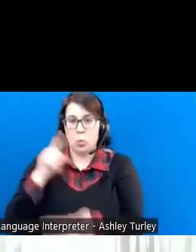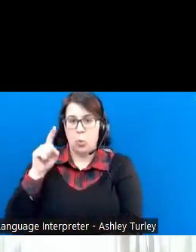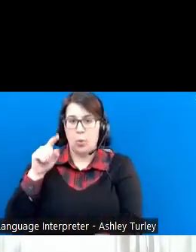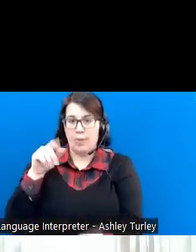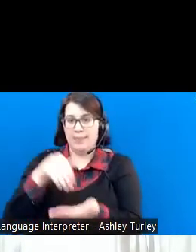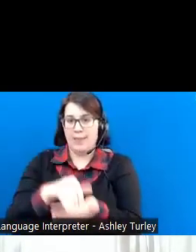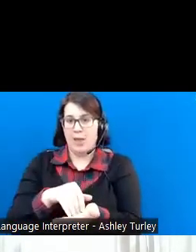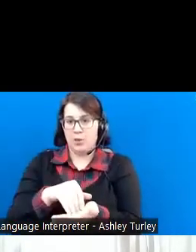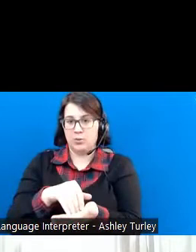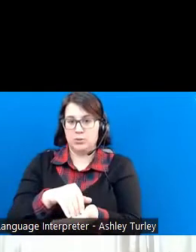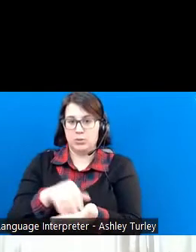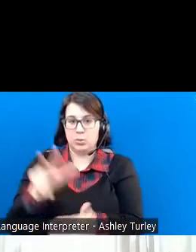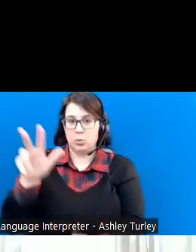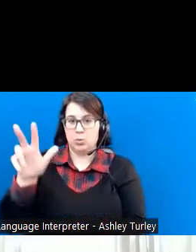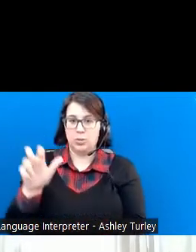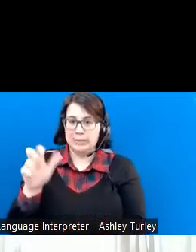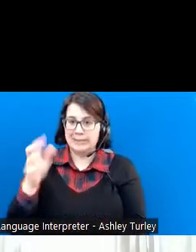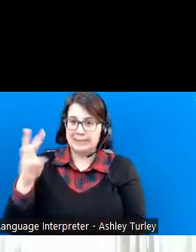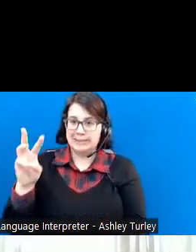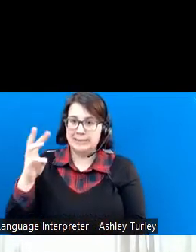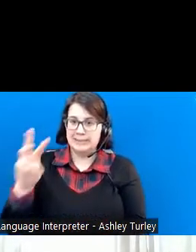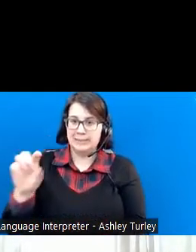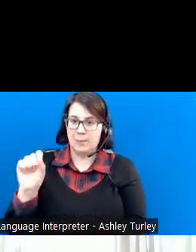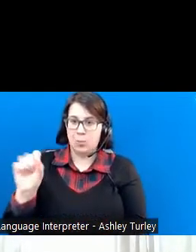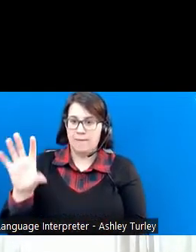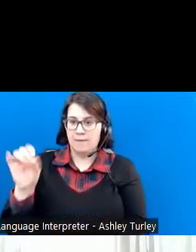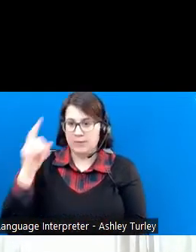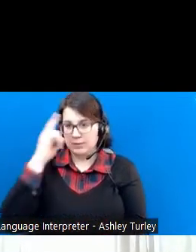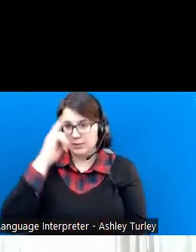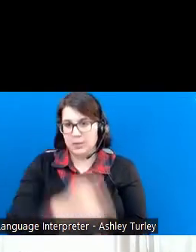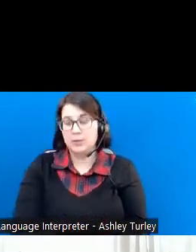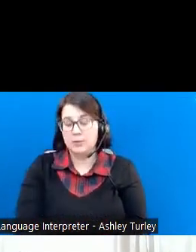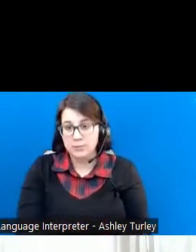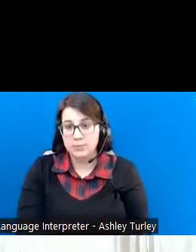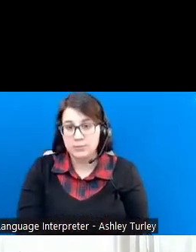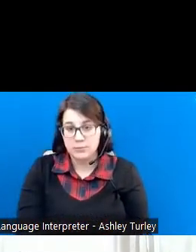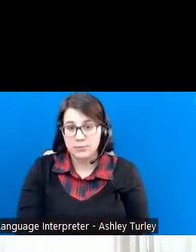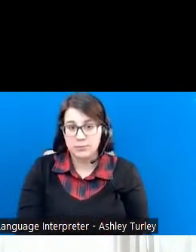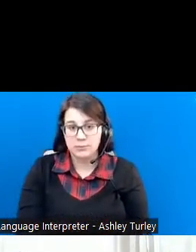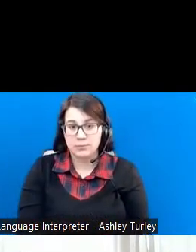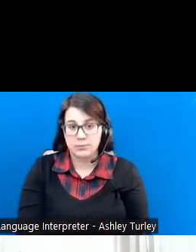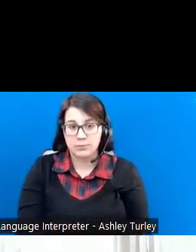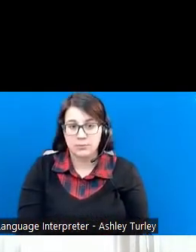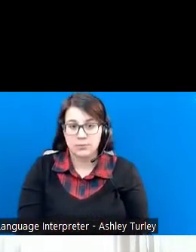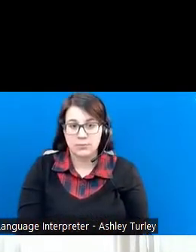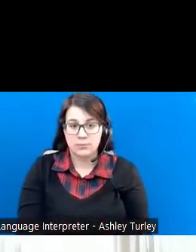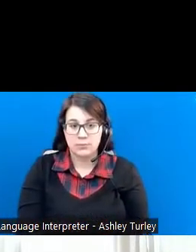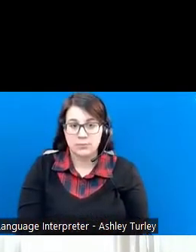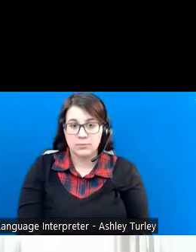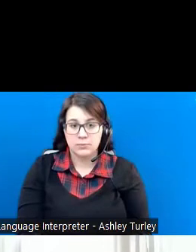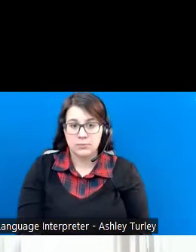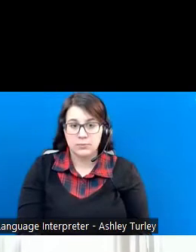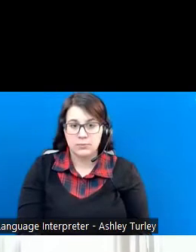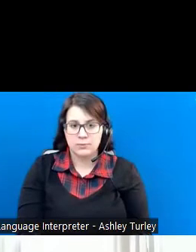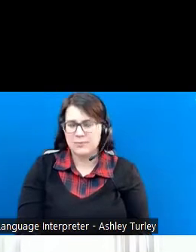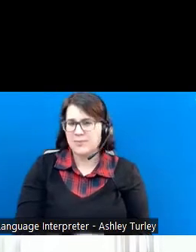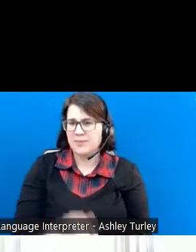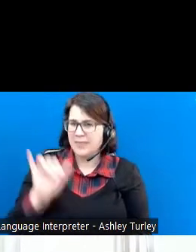,316.50, which is